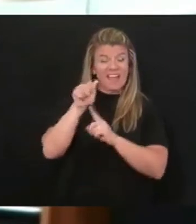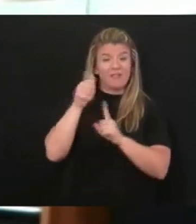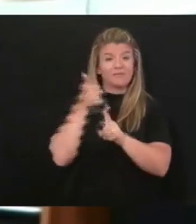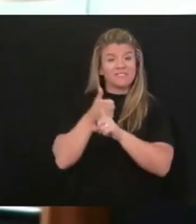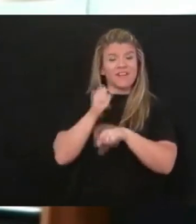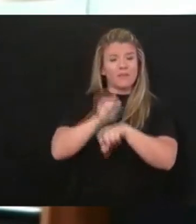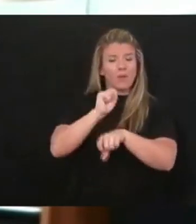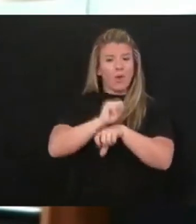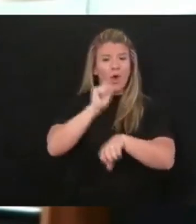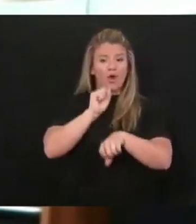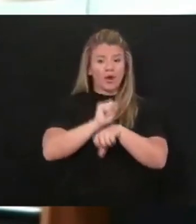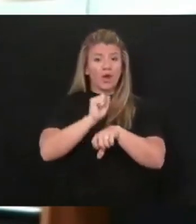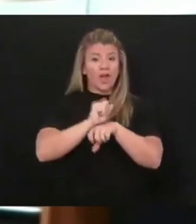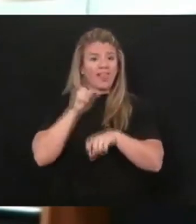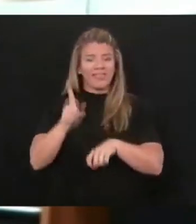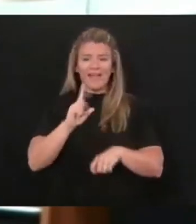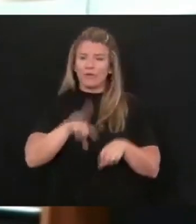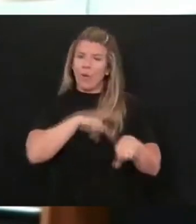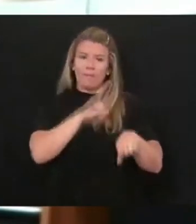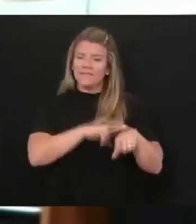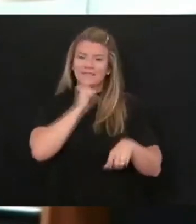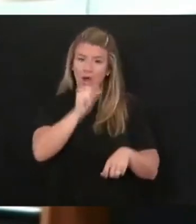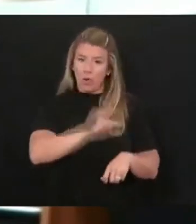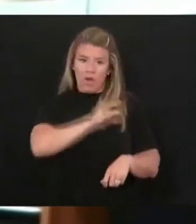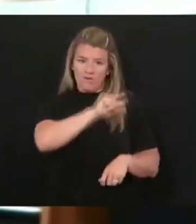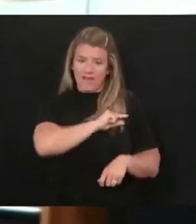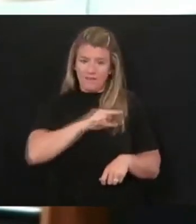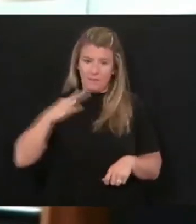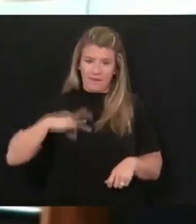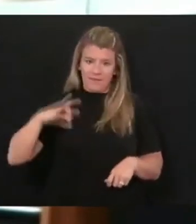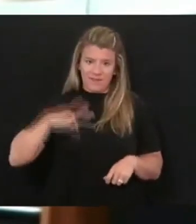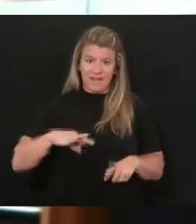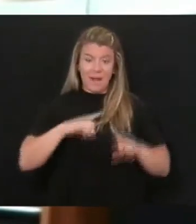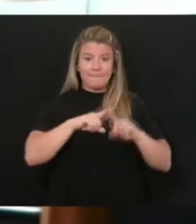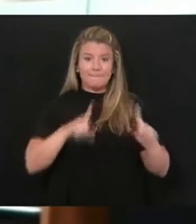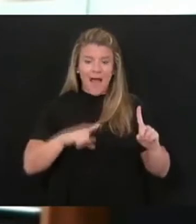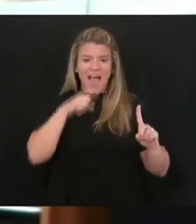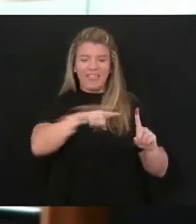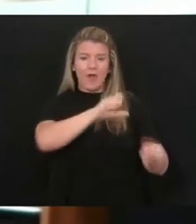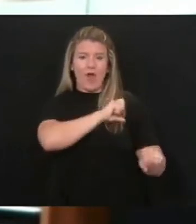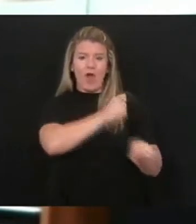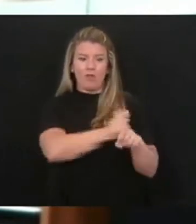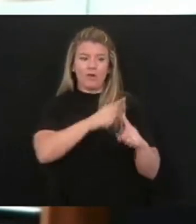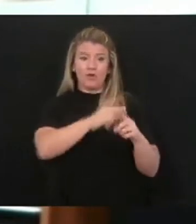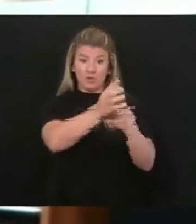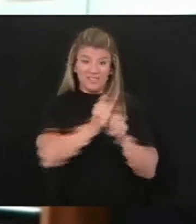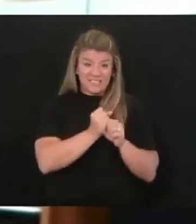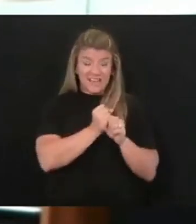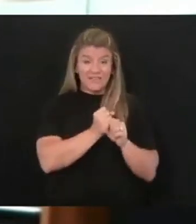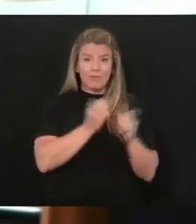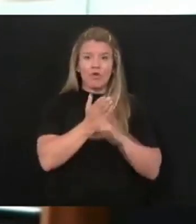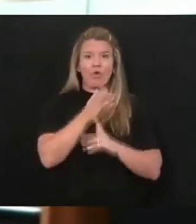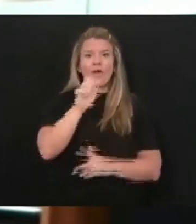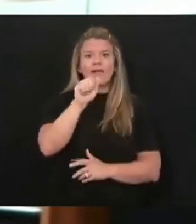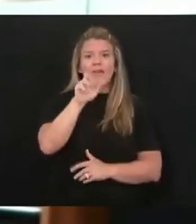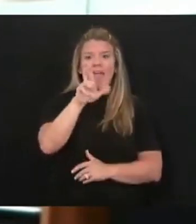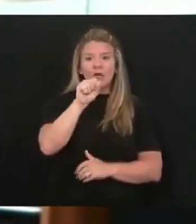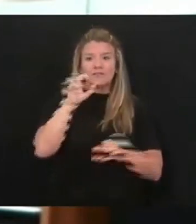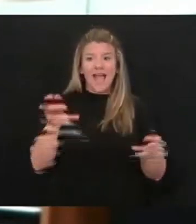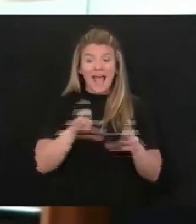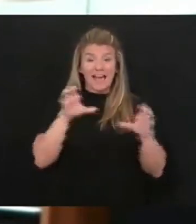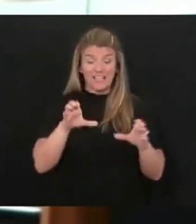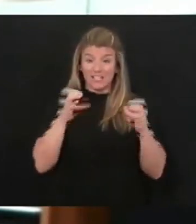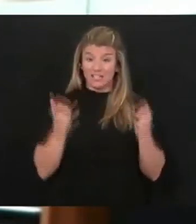who normally do not qualify for unemployment benefits, but were authorized to receive benefits by the CARES Act. To date,